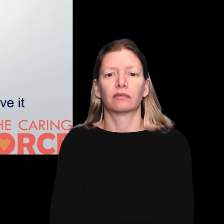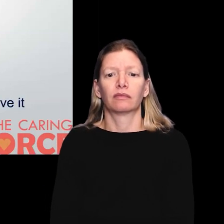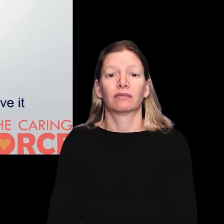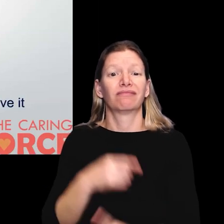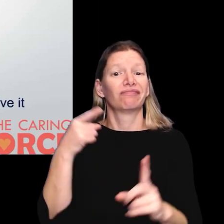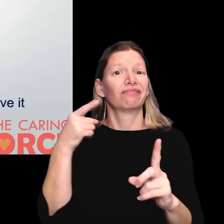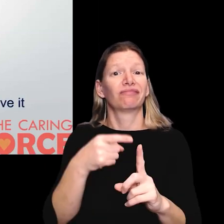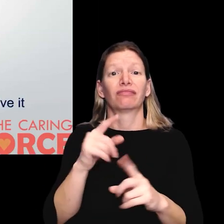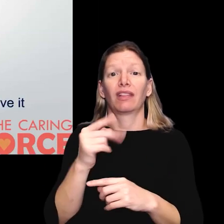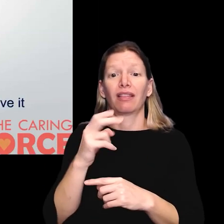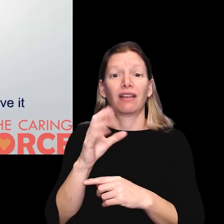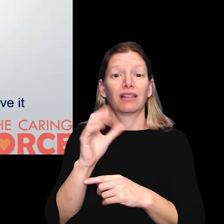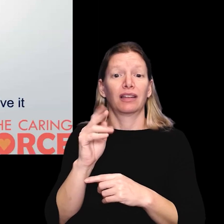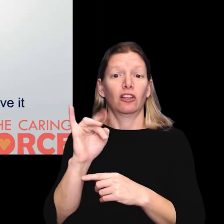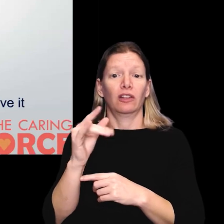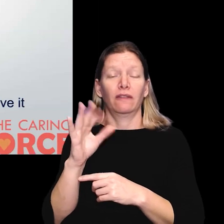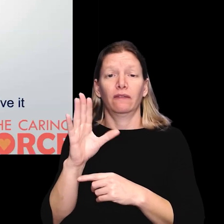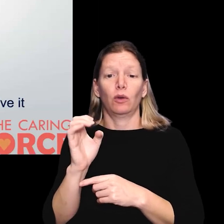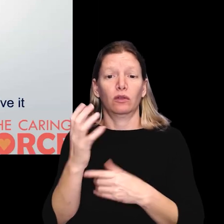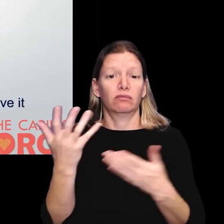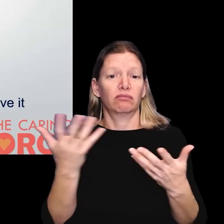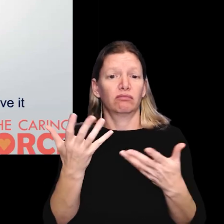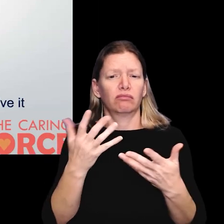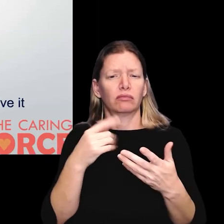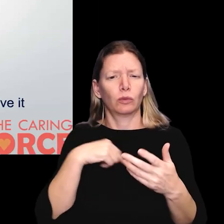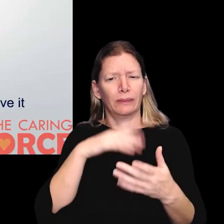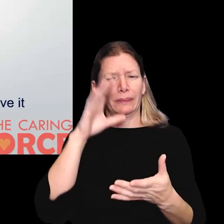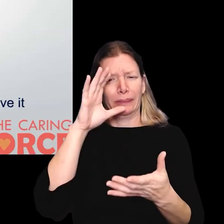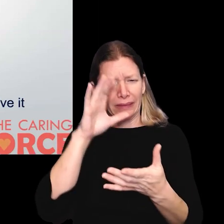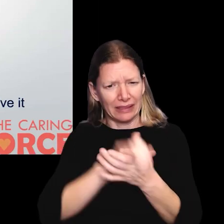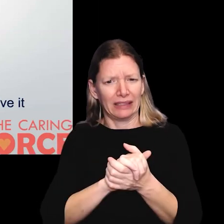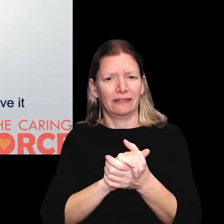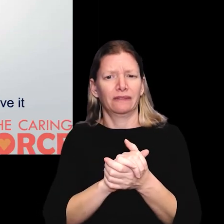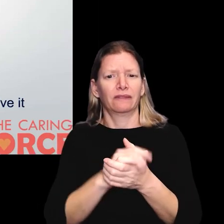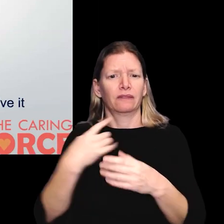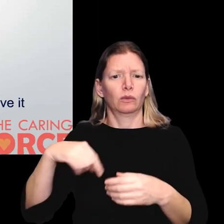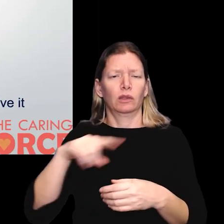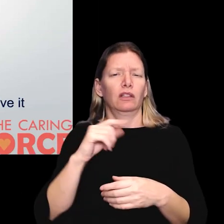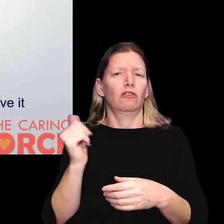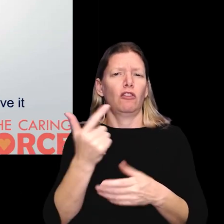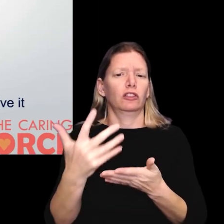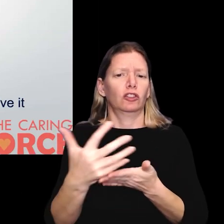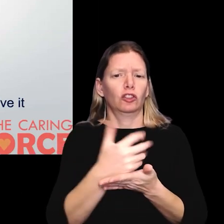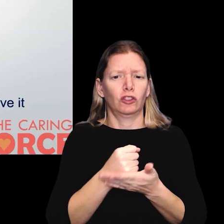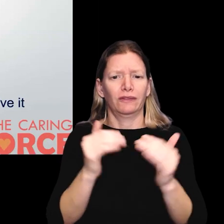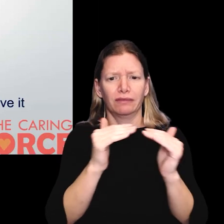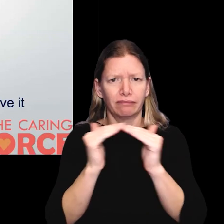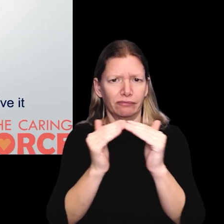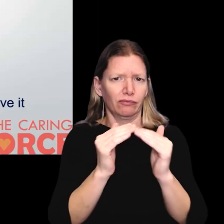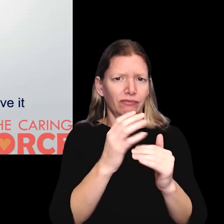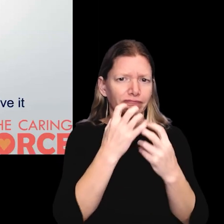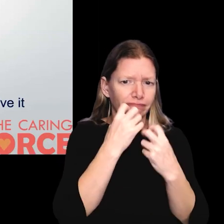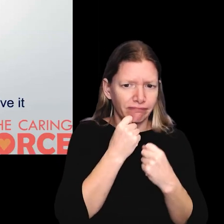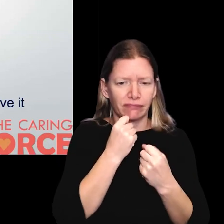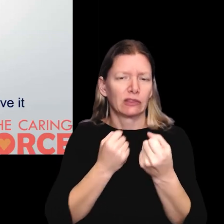And the crux of what the caring force stands for is just believing that we all deserve